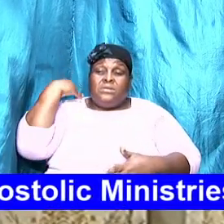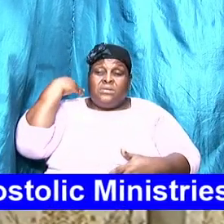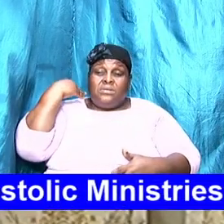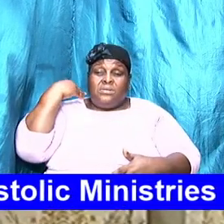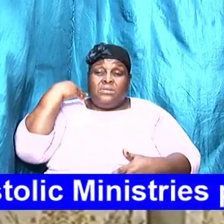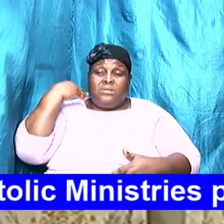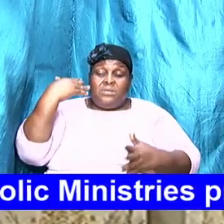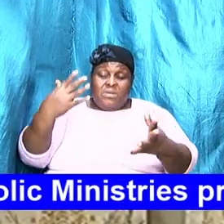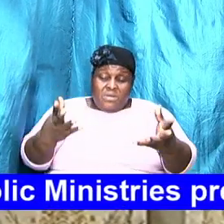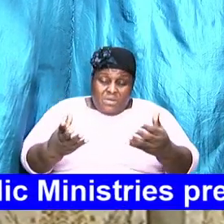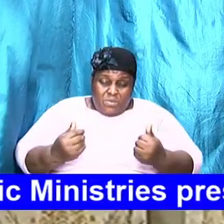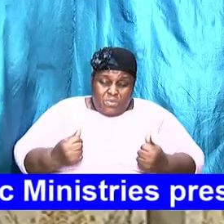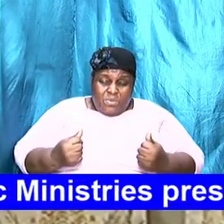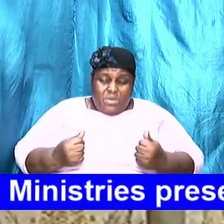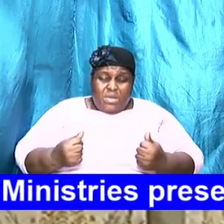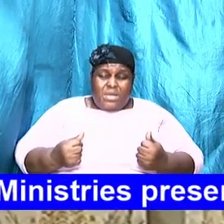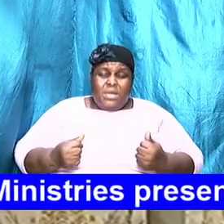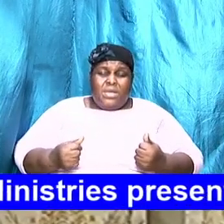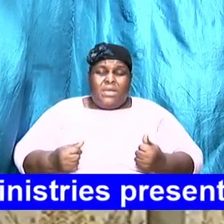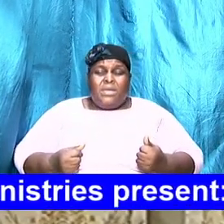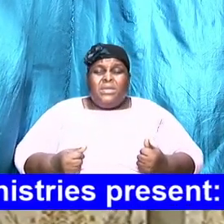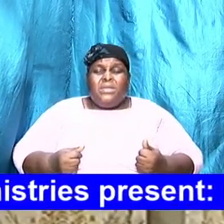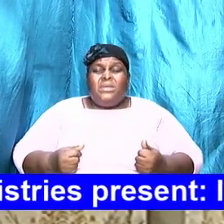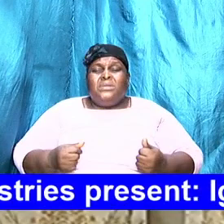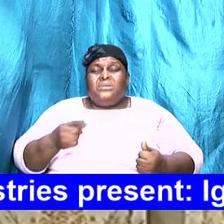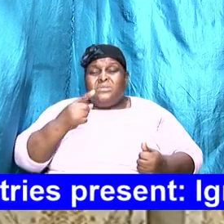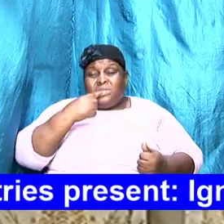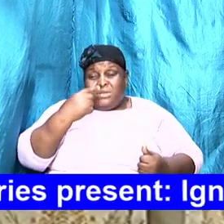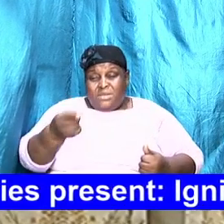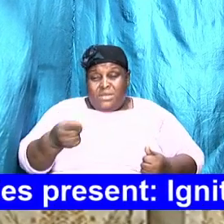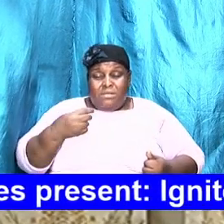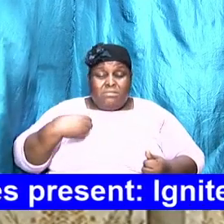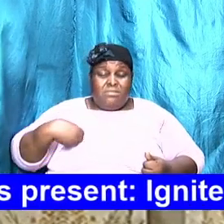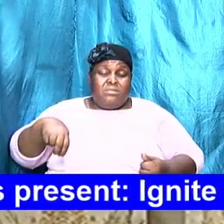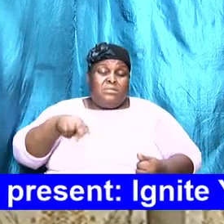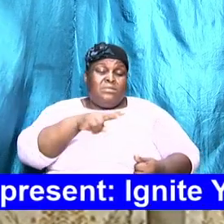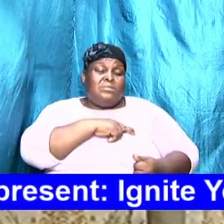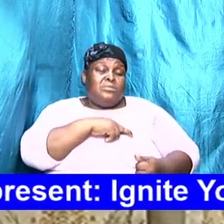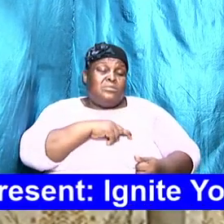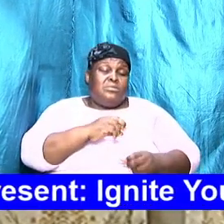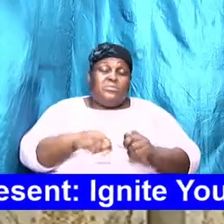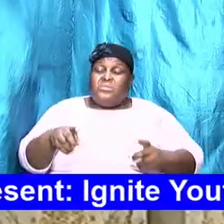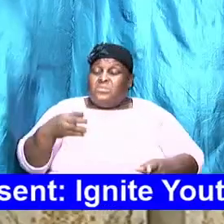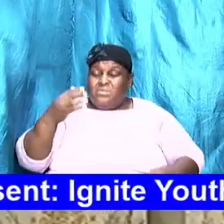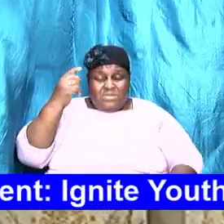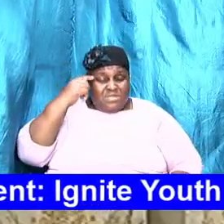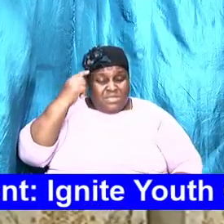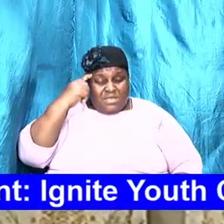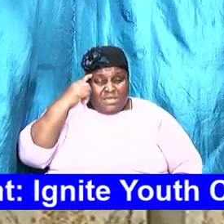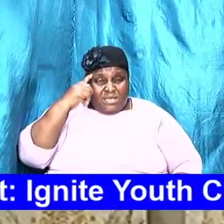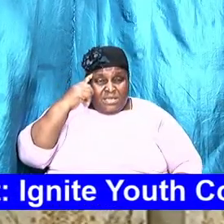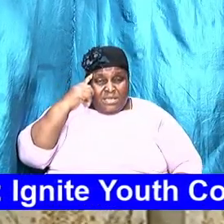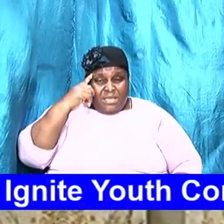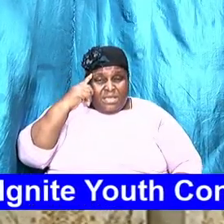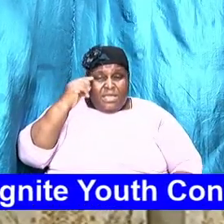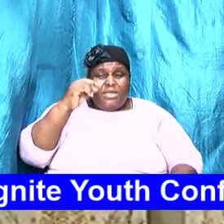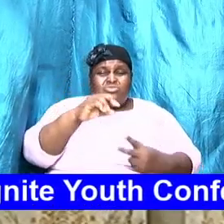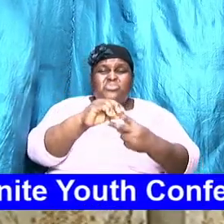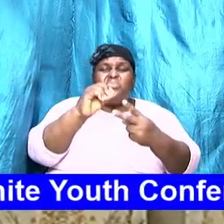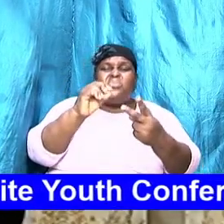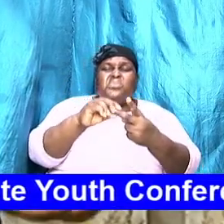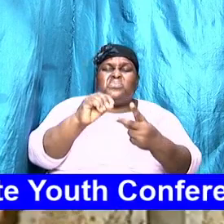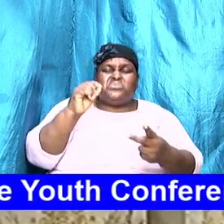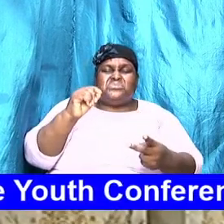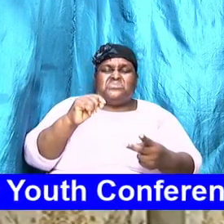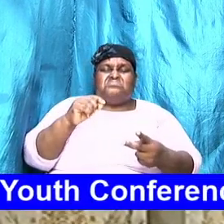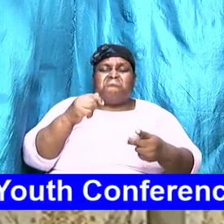think that I pick on anybody. Don't think that I have heard something. Because I hear a